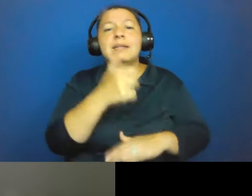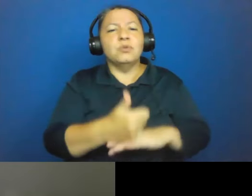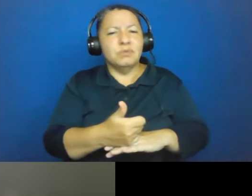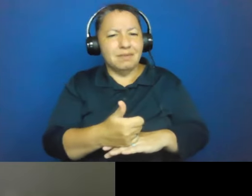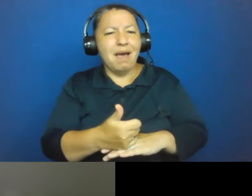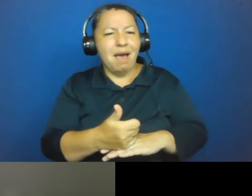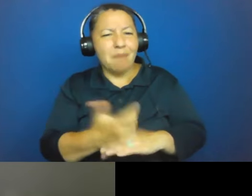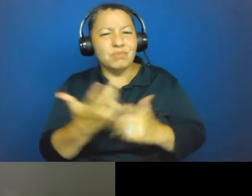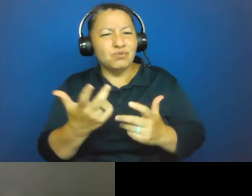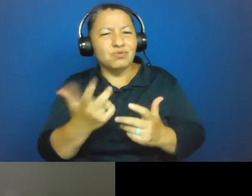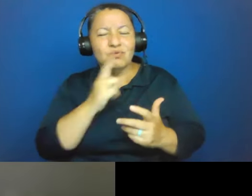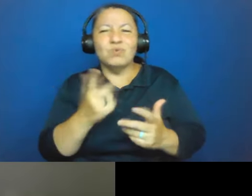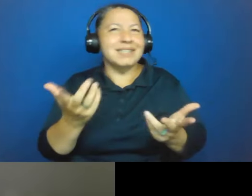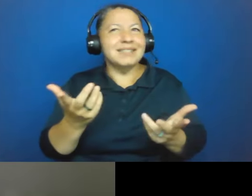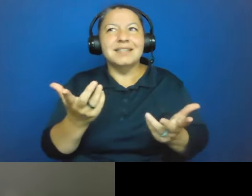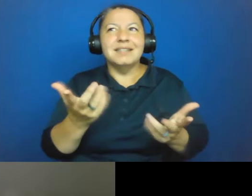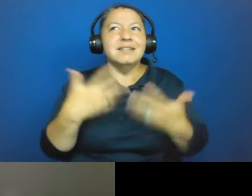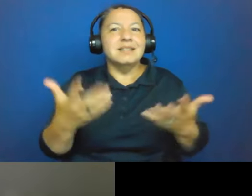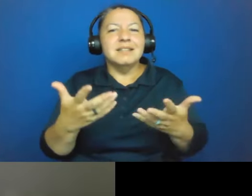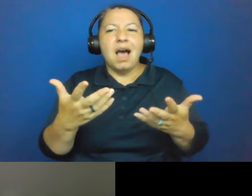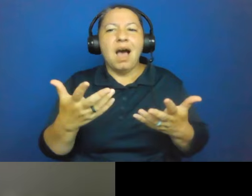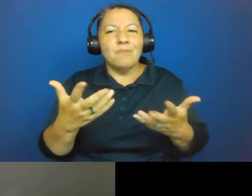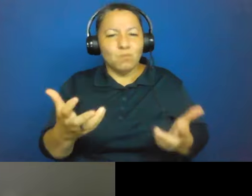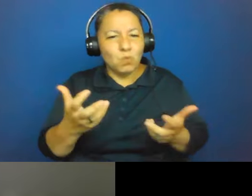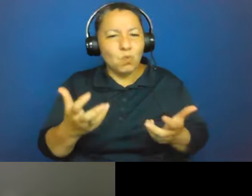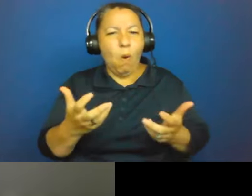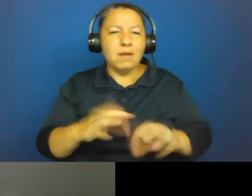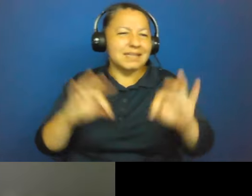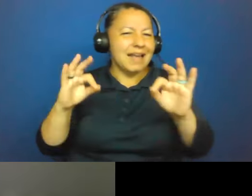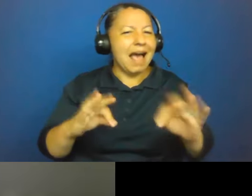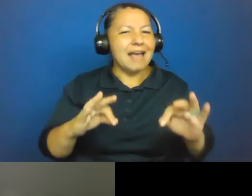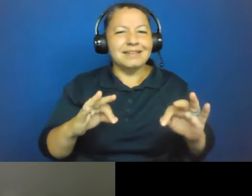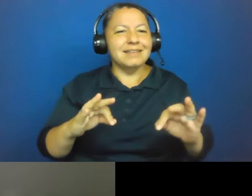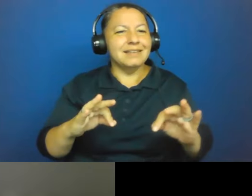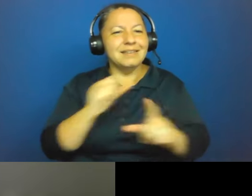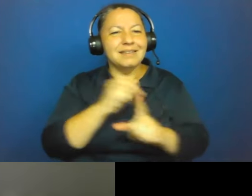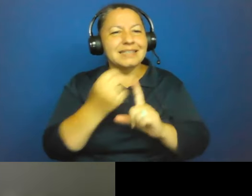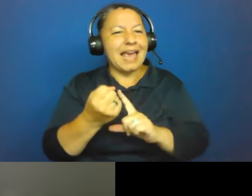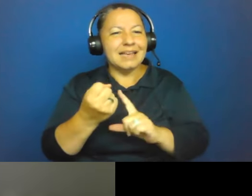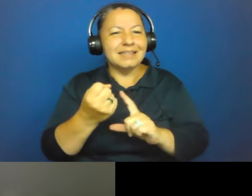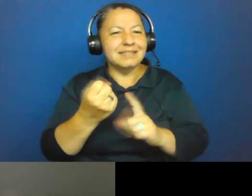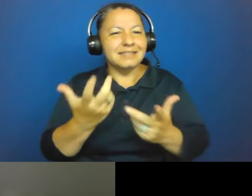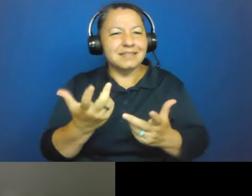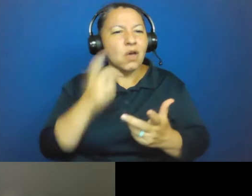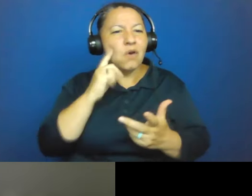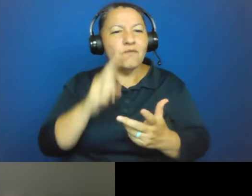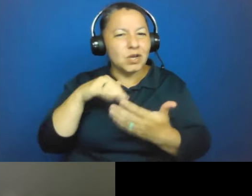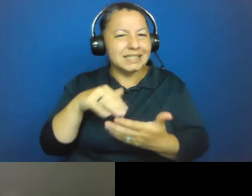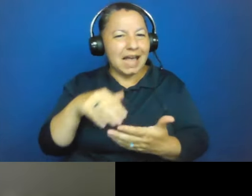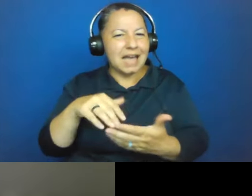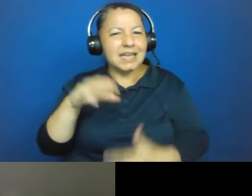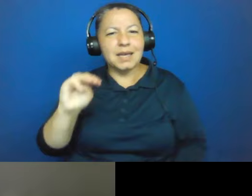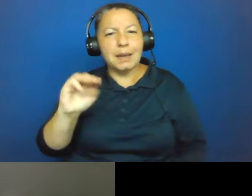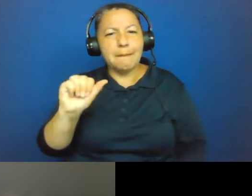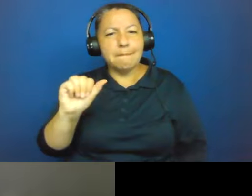basically the ideal case study for studying malaria. No malaria, very much an